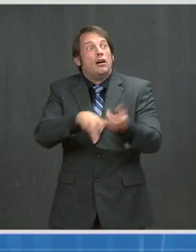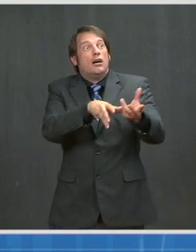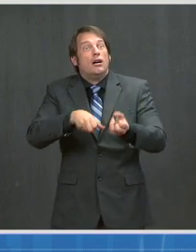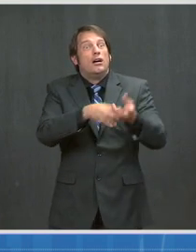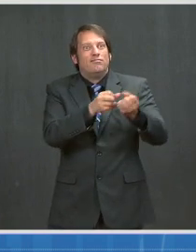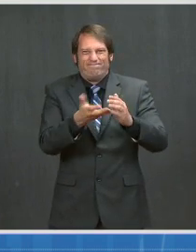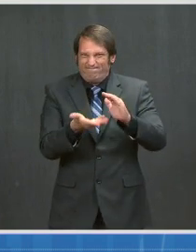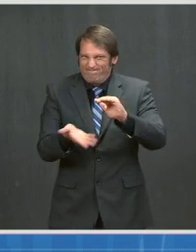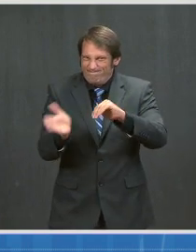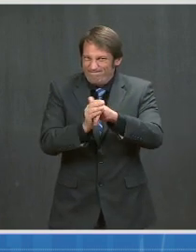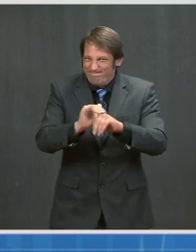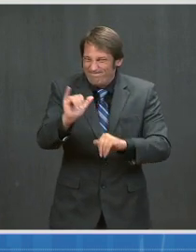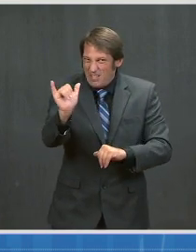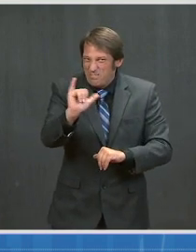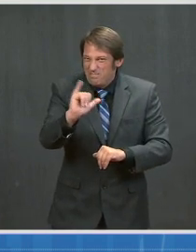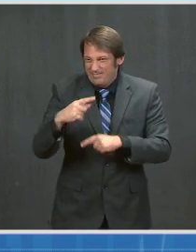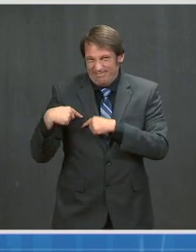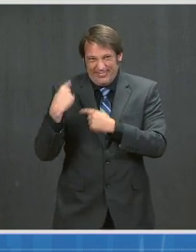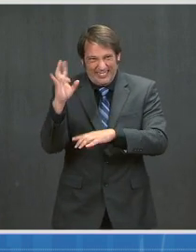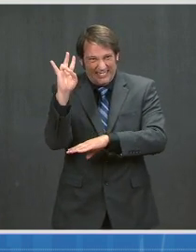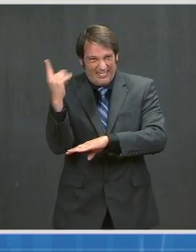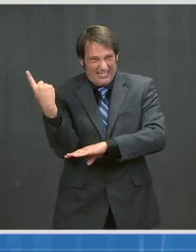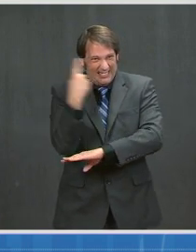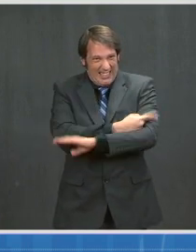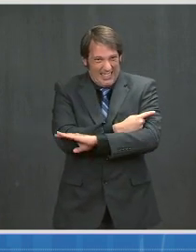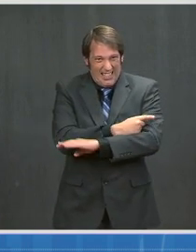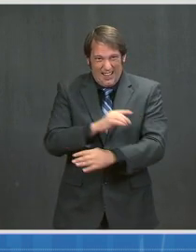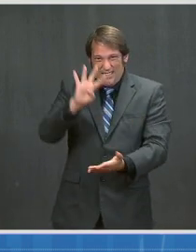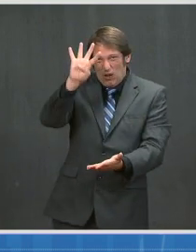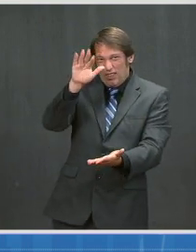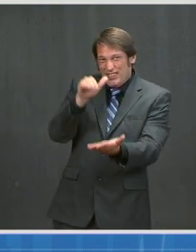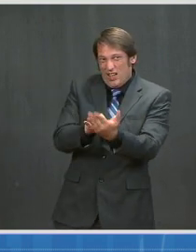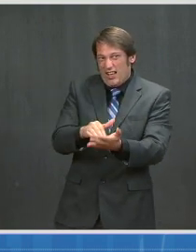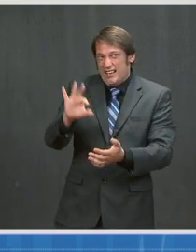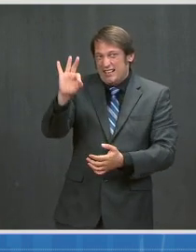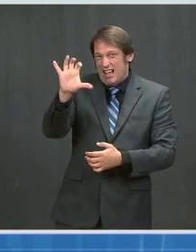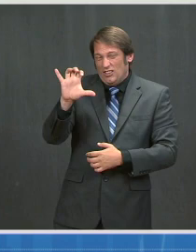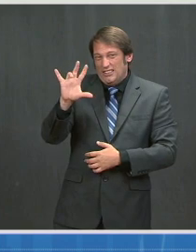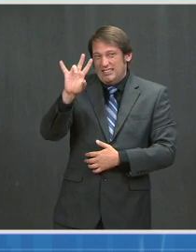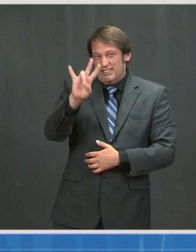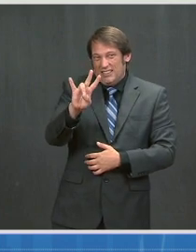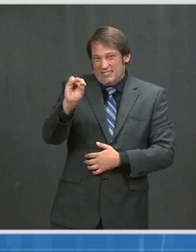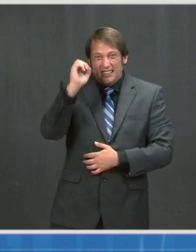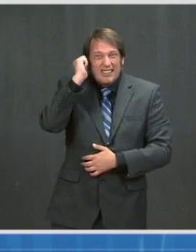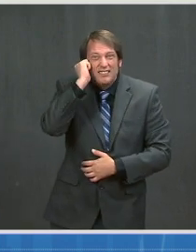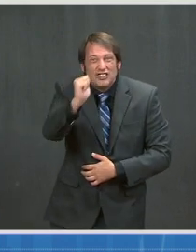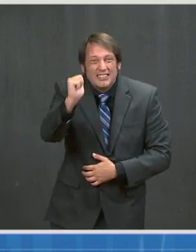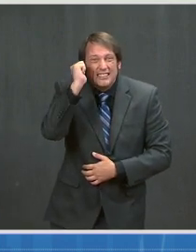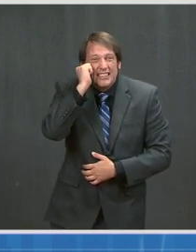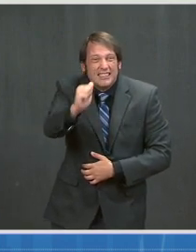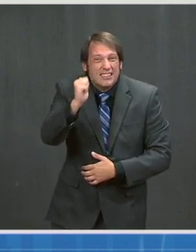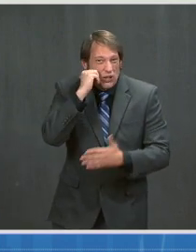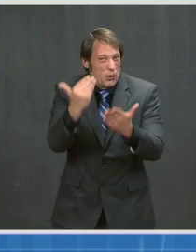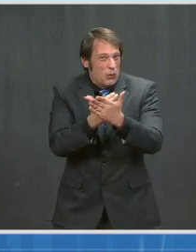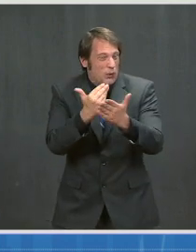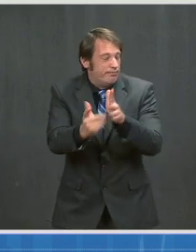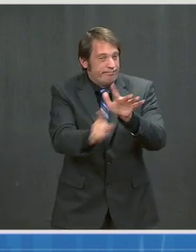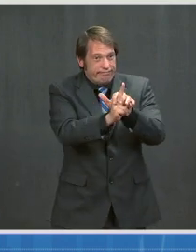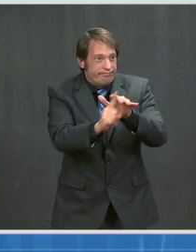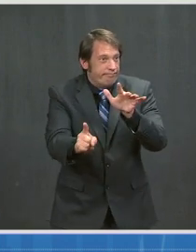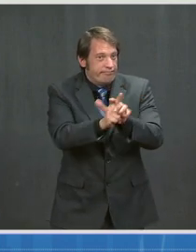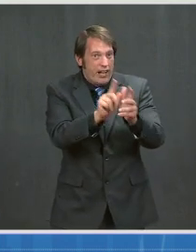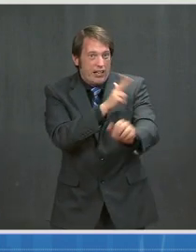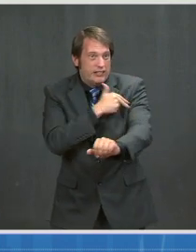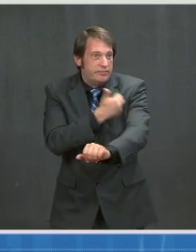average is about 4,970 admissions per day, up about 3 percent from the previous seven-day period.